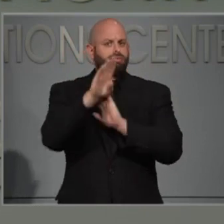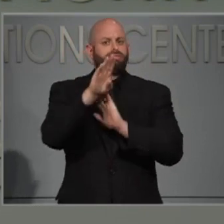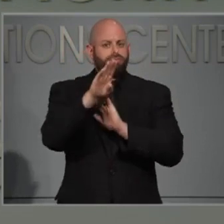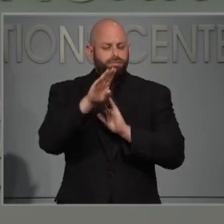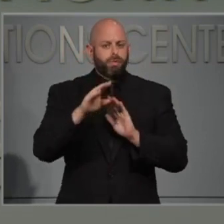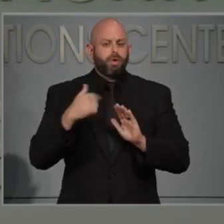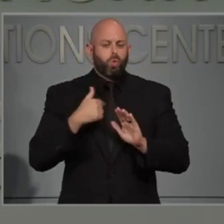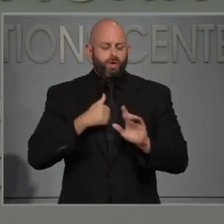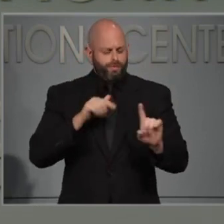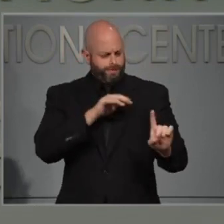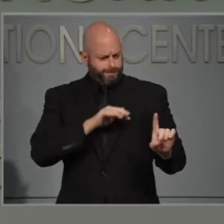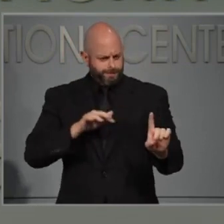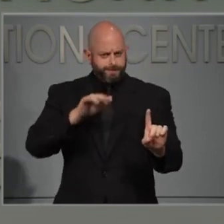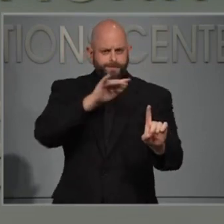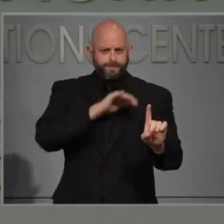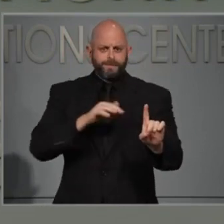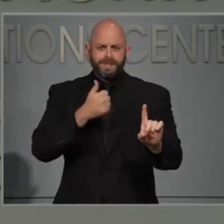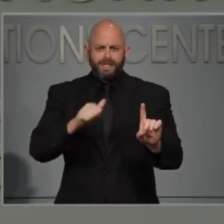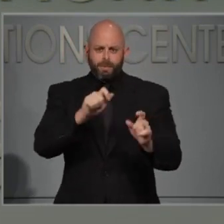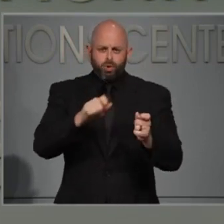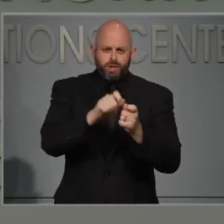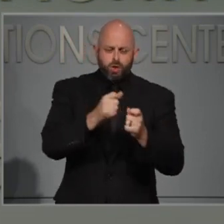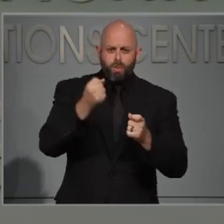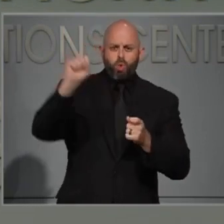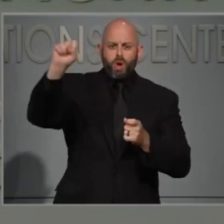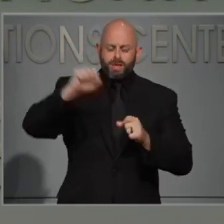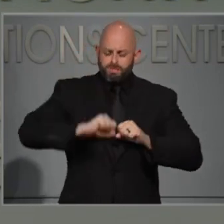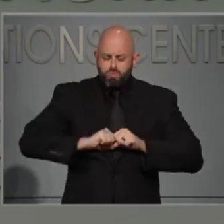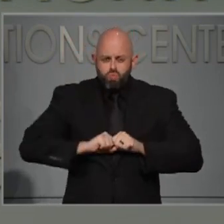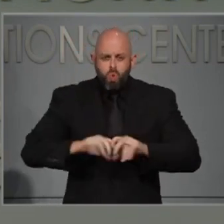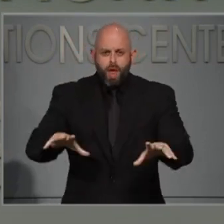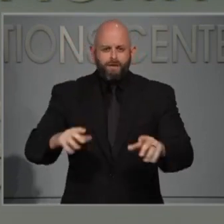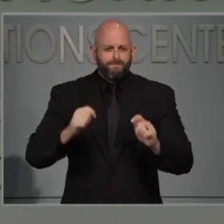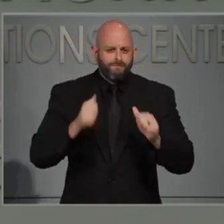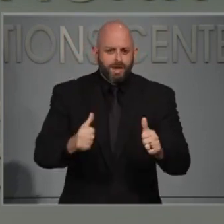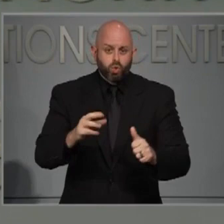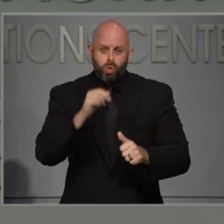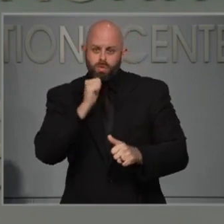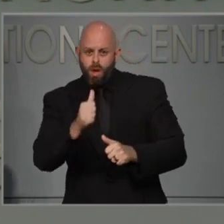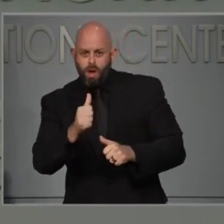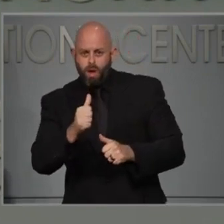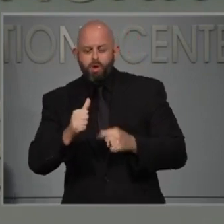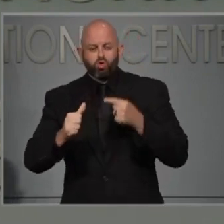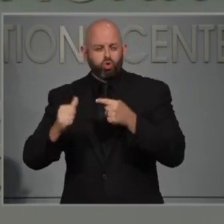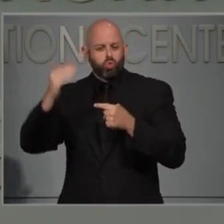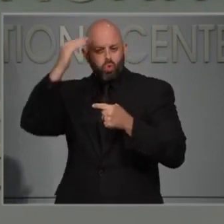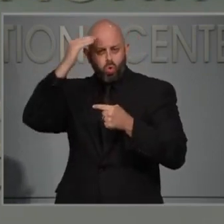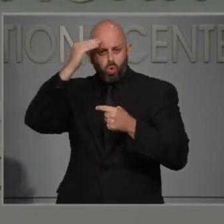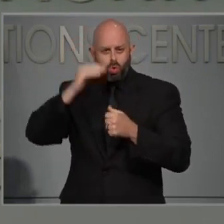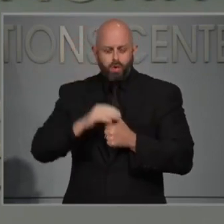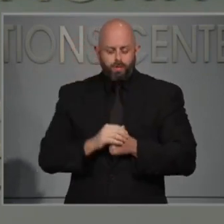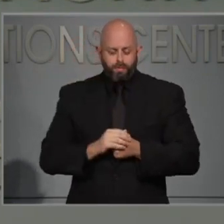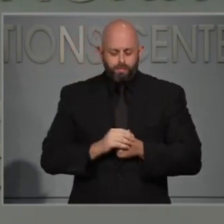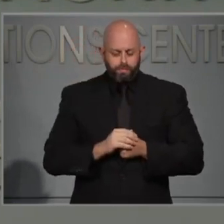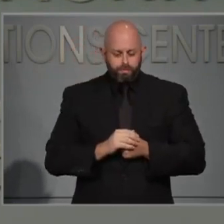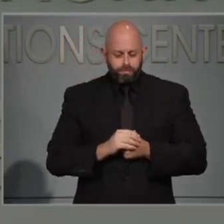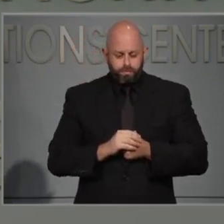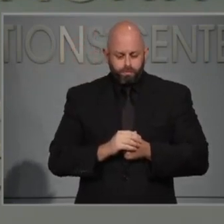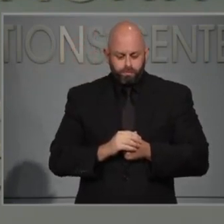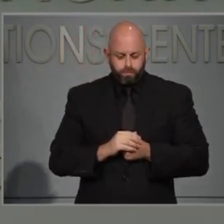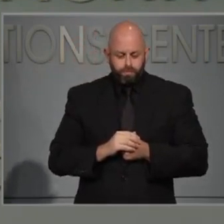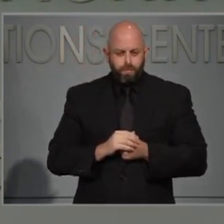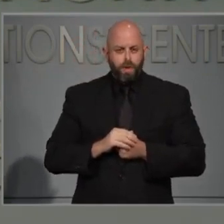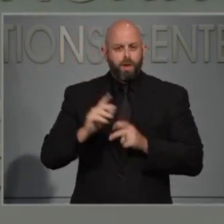particular protests to COVID-19 infections. Usually the contact tracers in that kind of